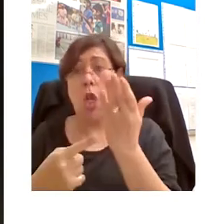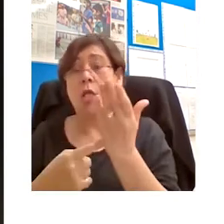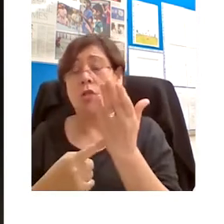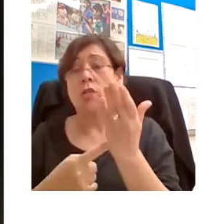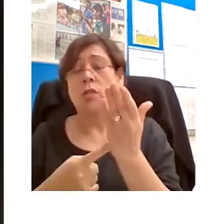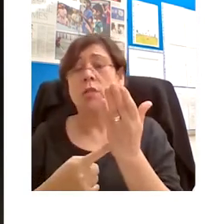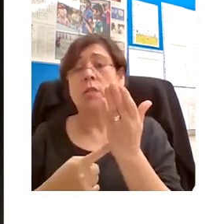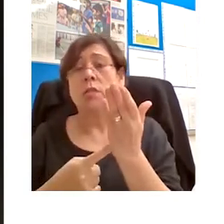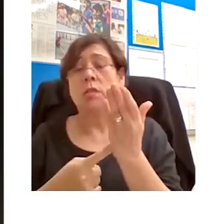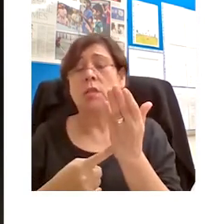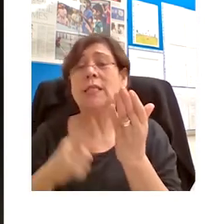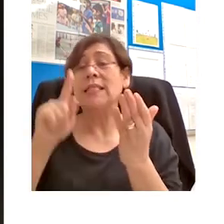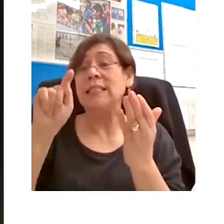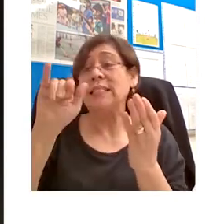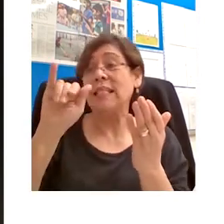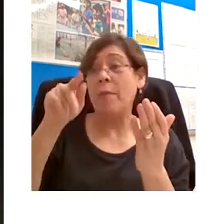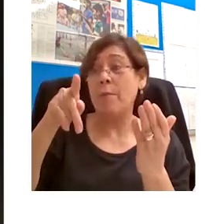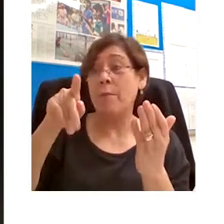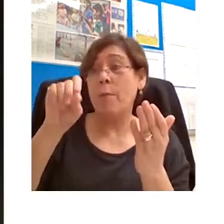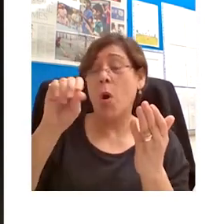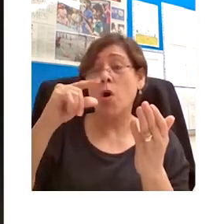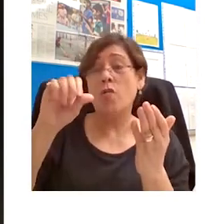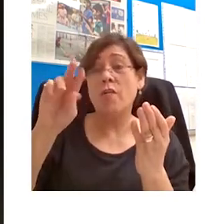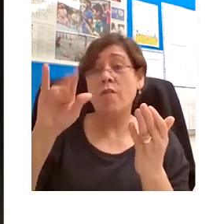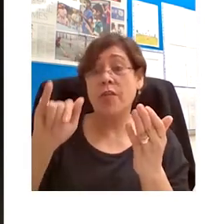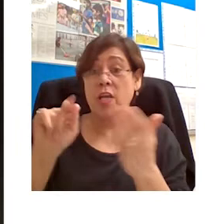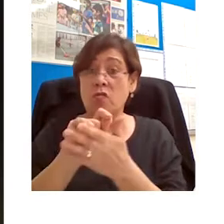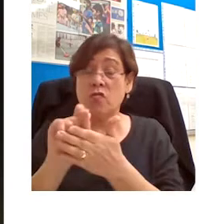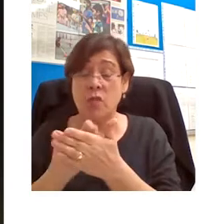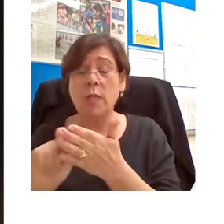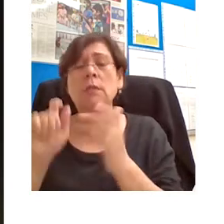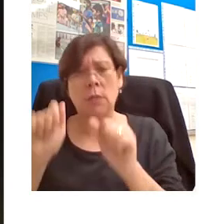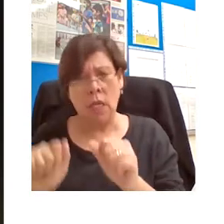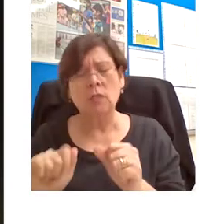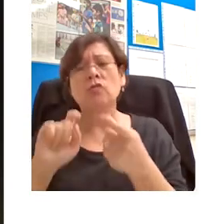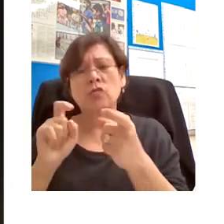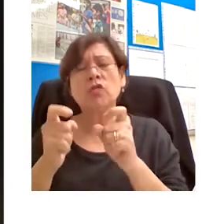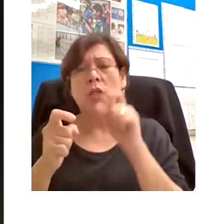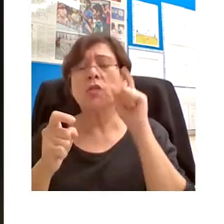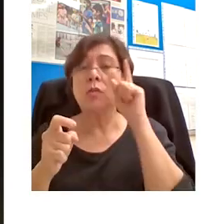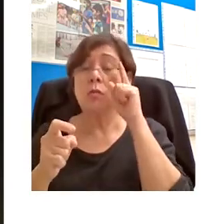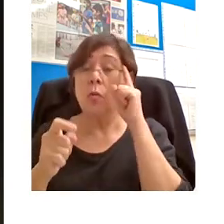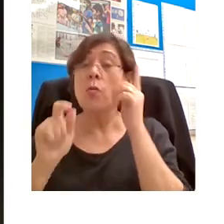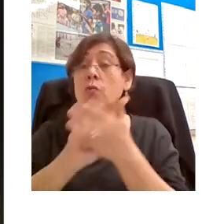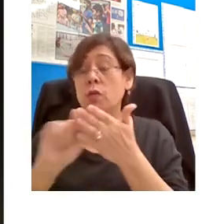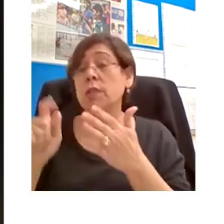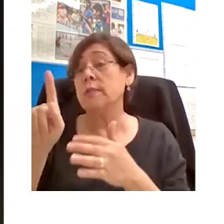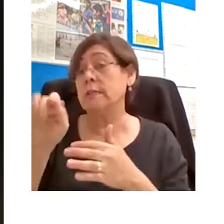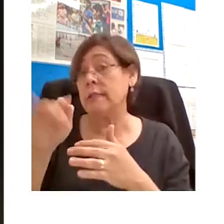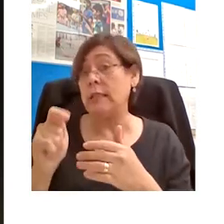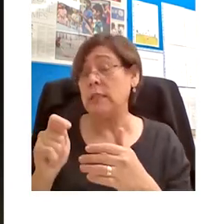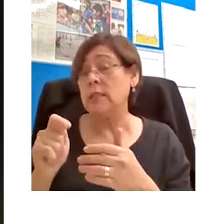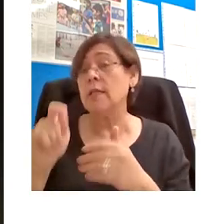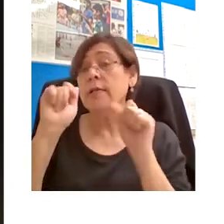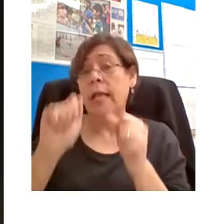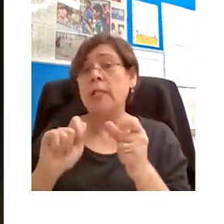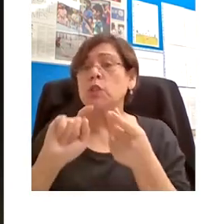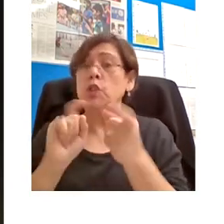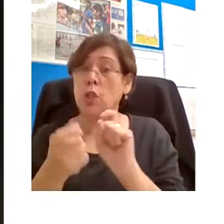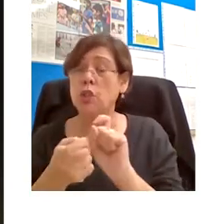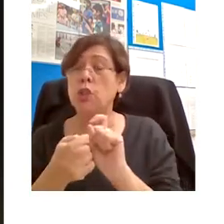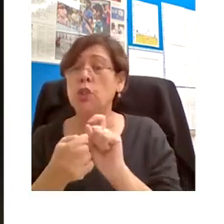greatly improved the accuracy and efficiency with which written text could be reproduced and transmitted.